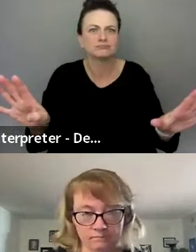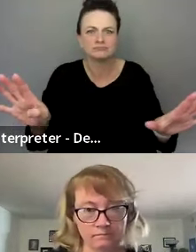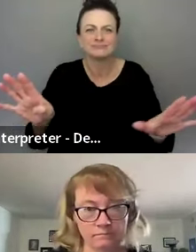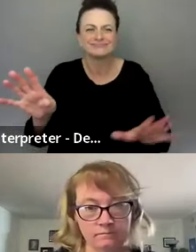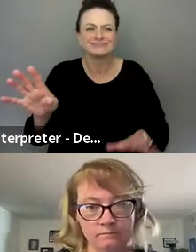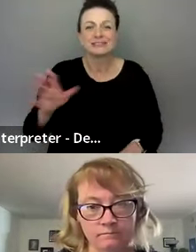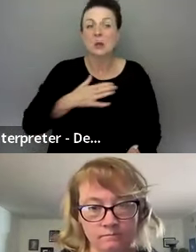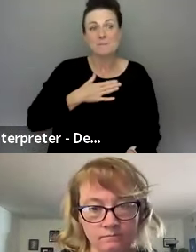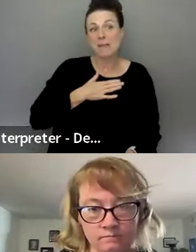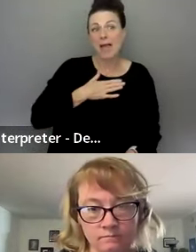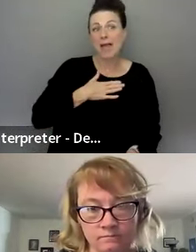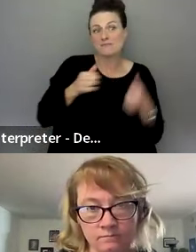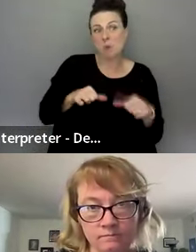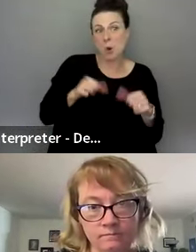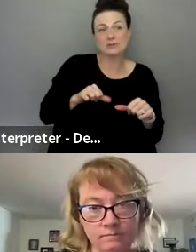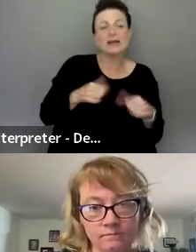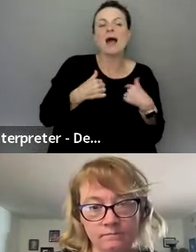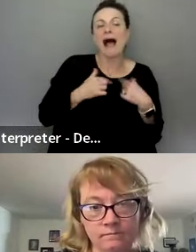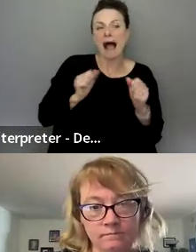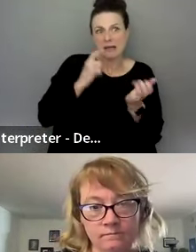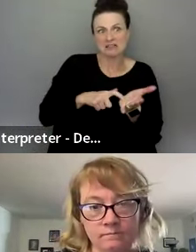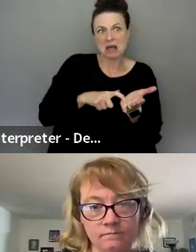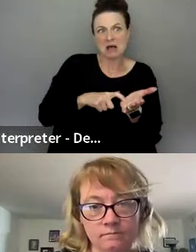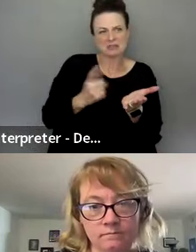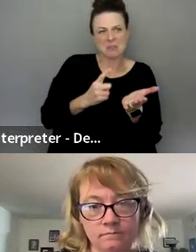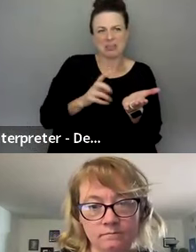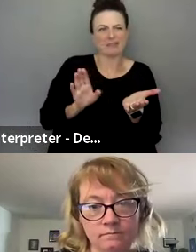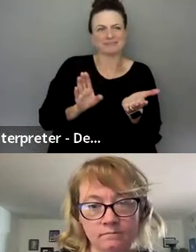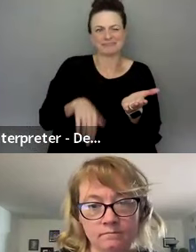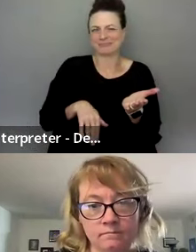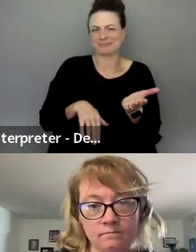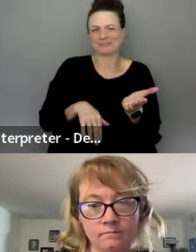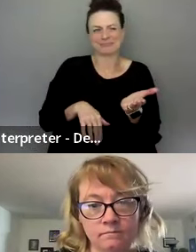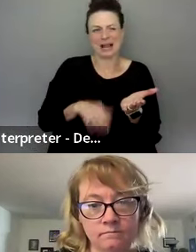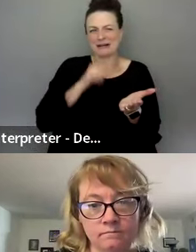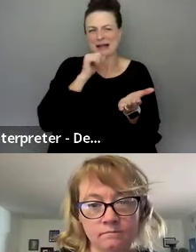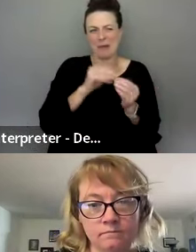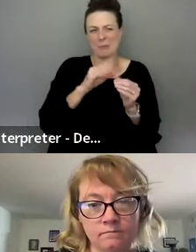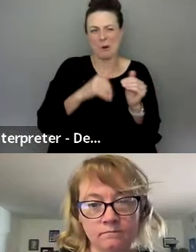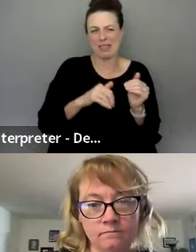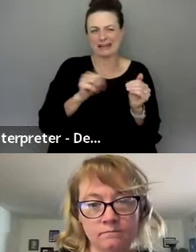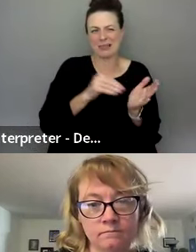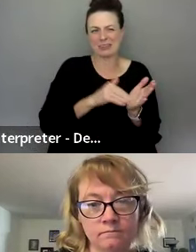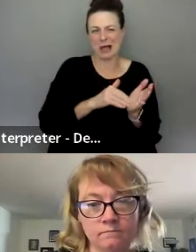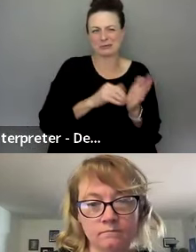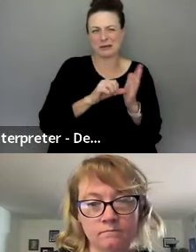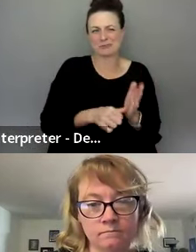like on my posts, I can tell whether or not something's going to get more than 10,000 impressions in the first 30 minutes.